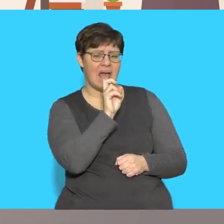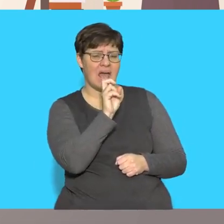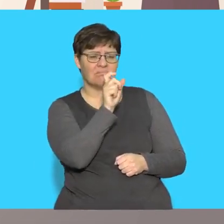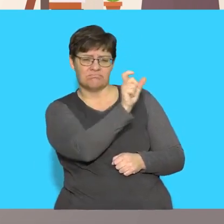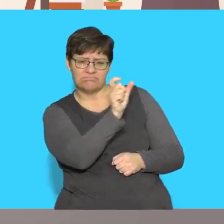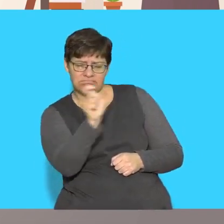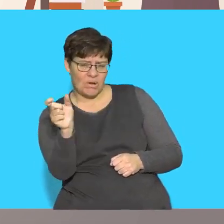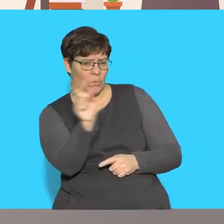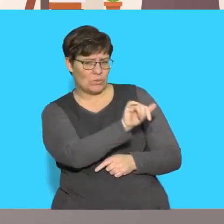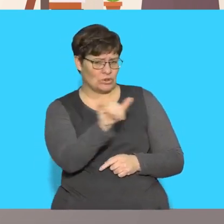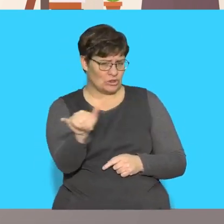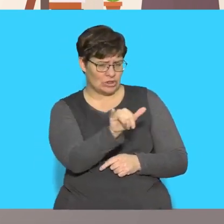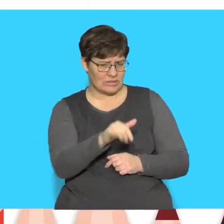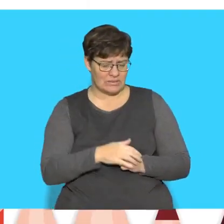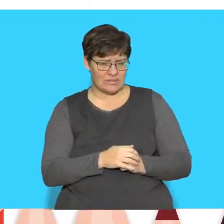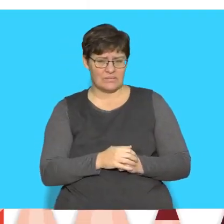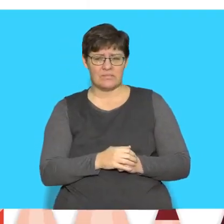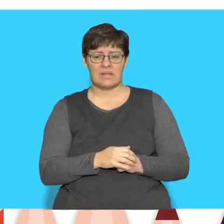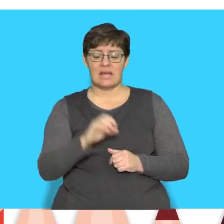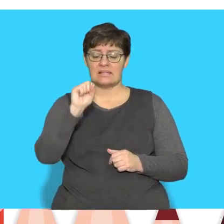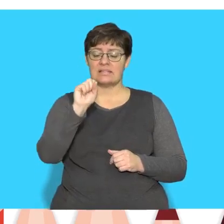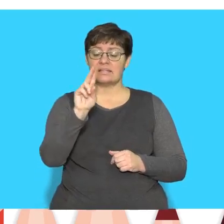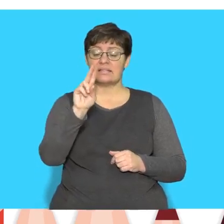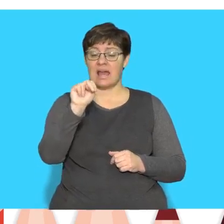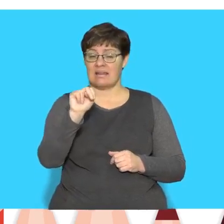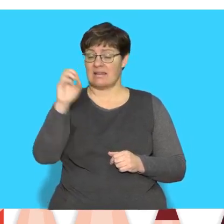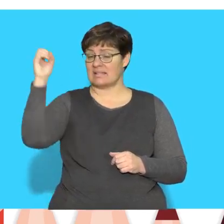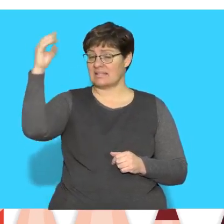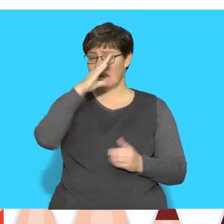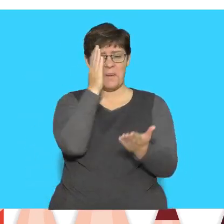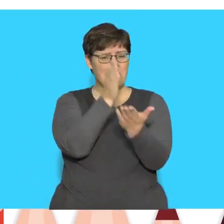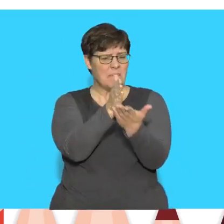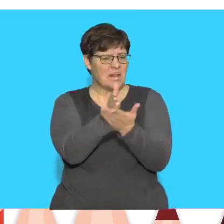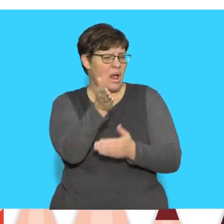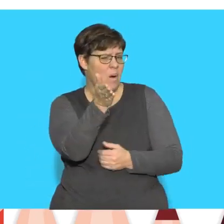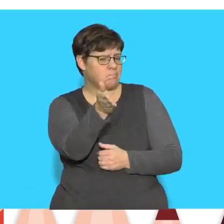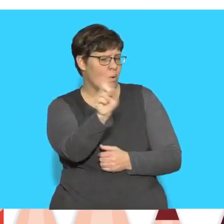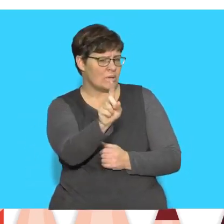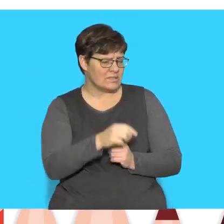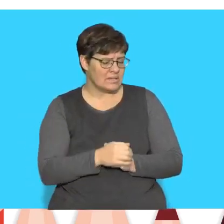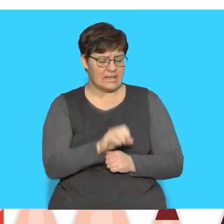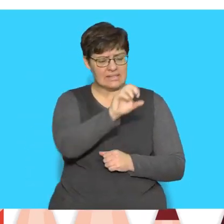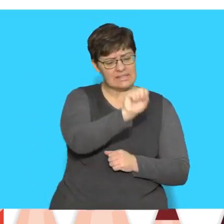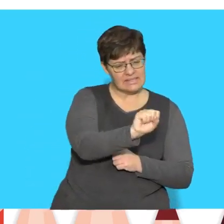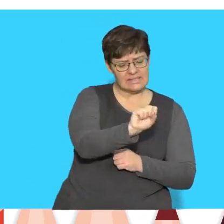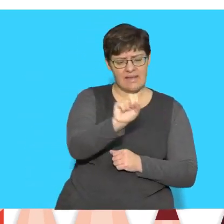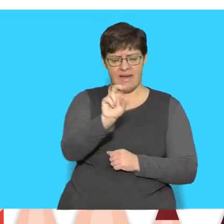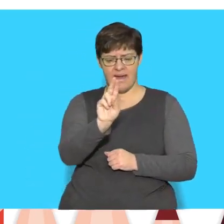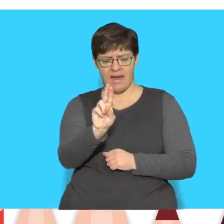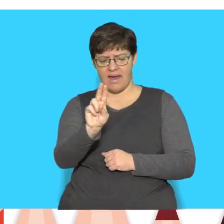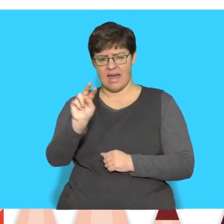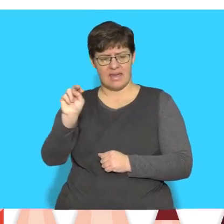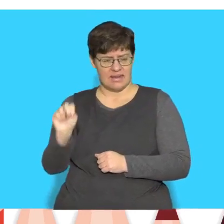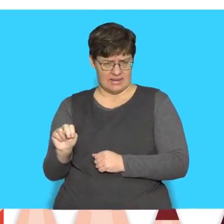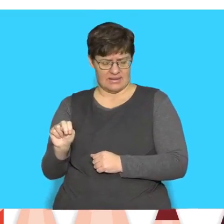of each word. Sun. Listen again. S-A-N.